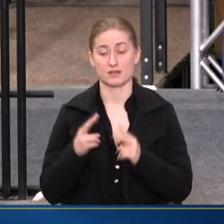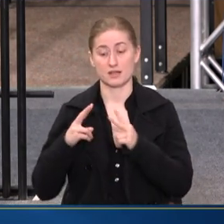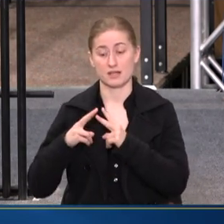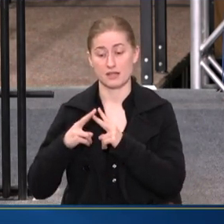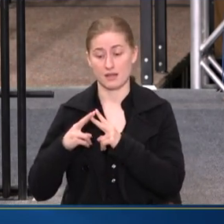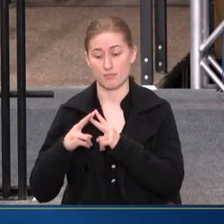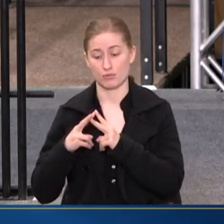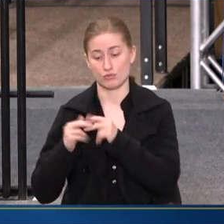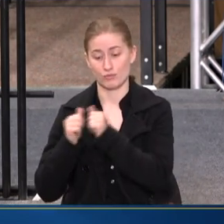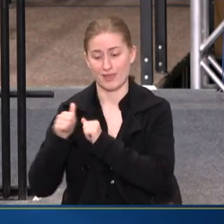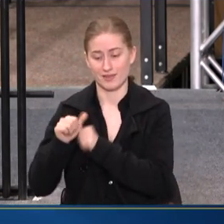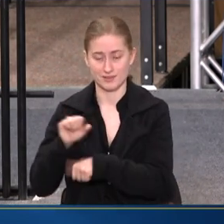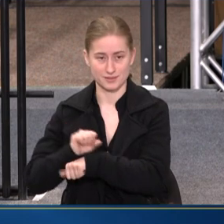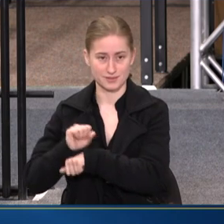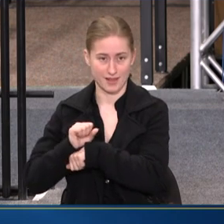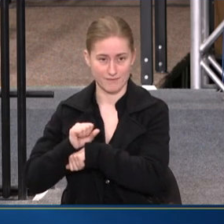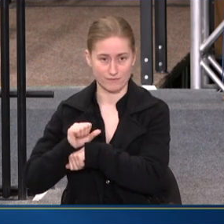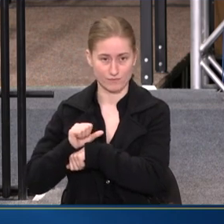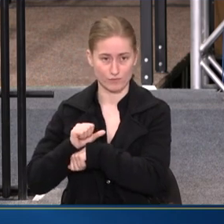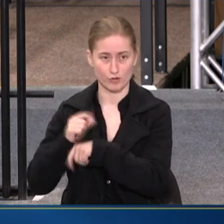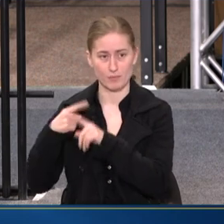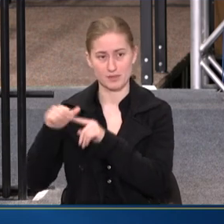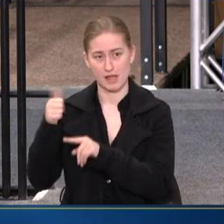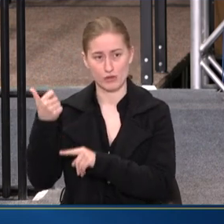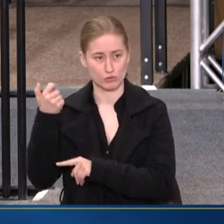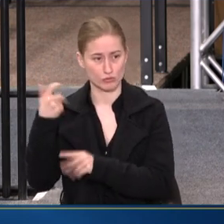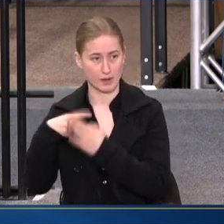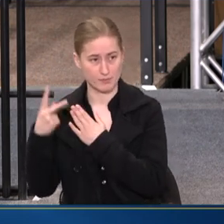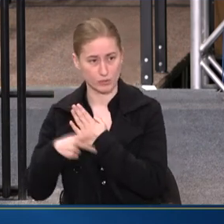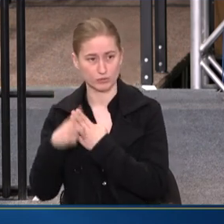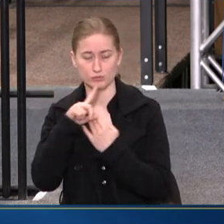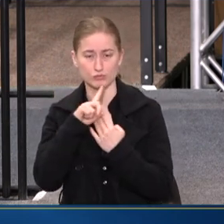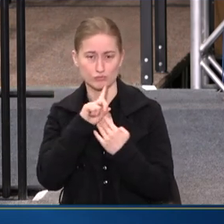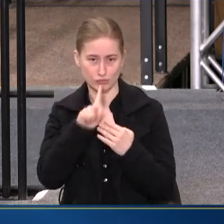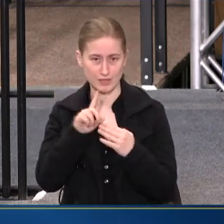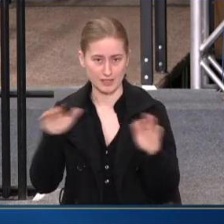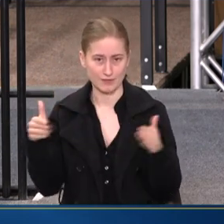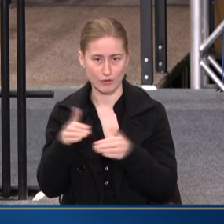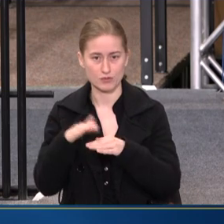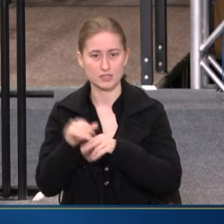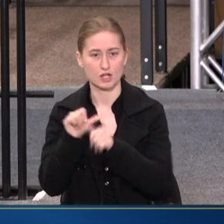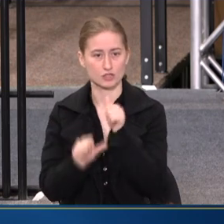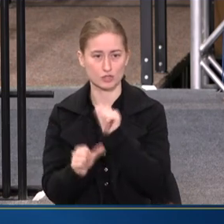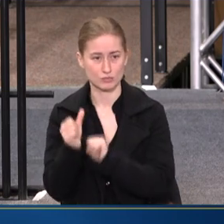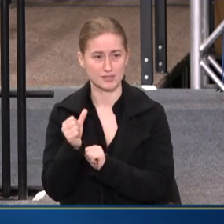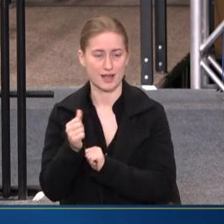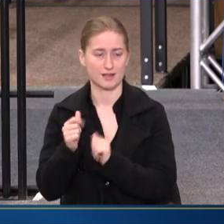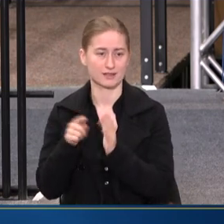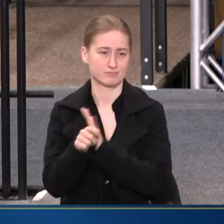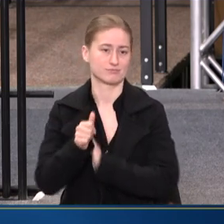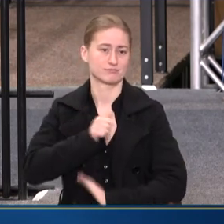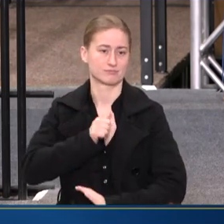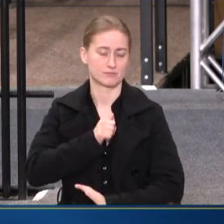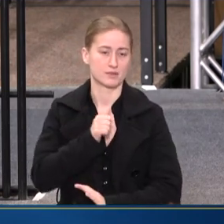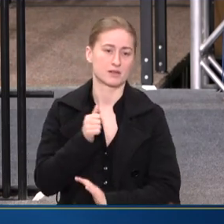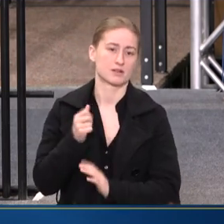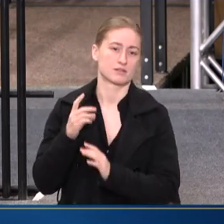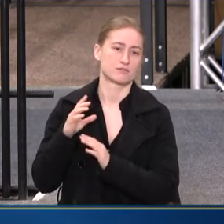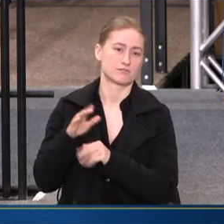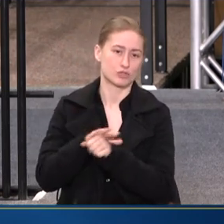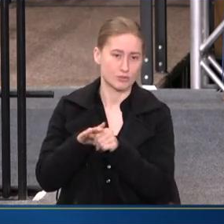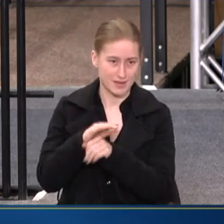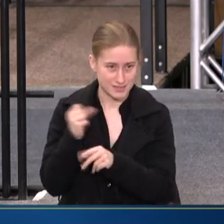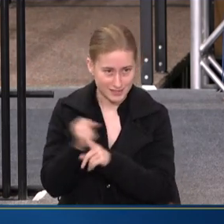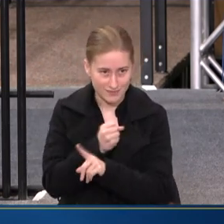THIS EFFORT AND OTHER GRANT PROGRAMS THAT ARE REALLY FOCUSING ON SUICIDE PREVENTION, DOMESTIC VIOLENCE,